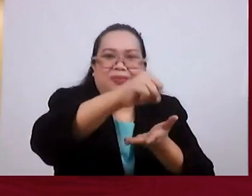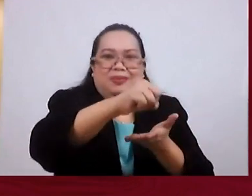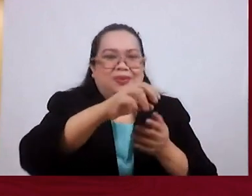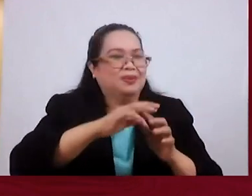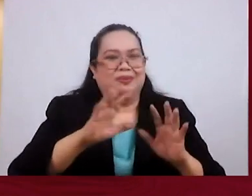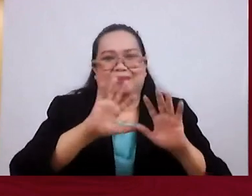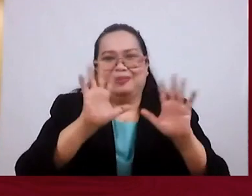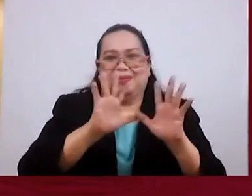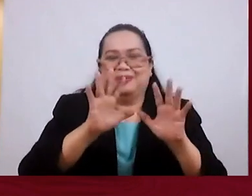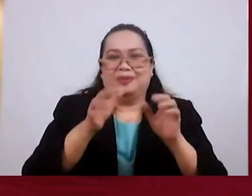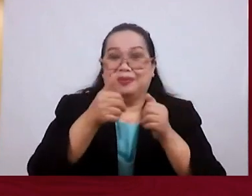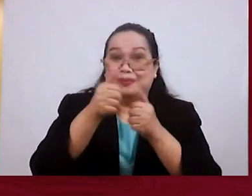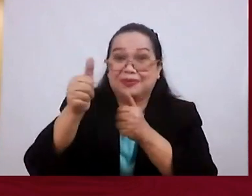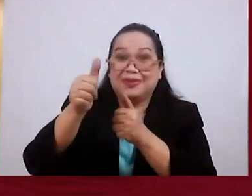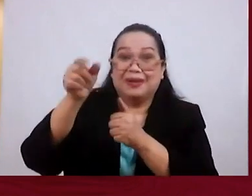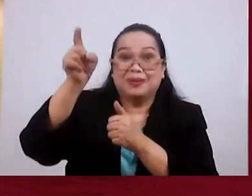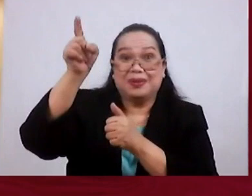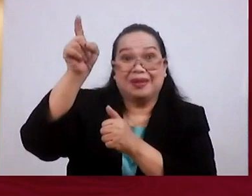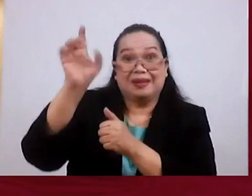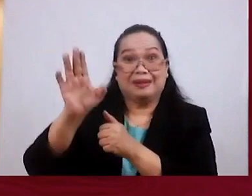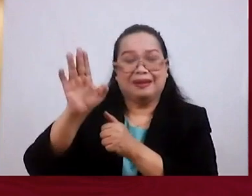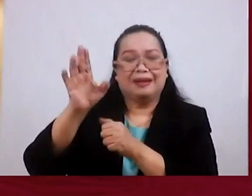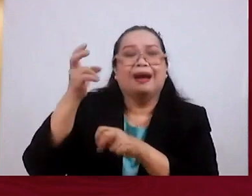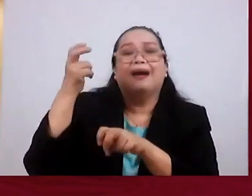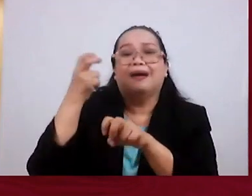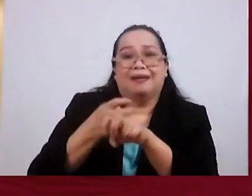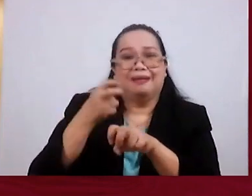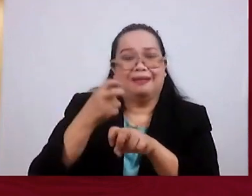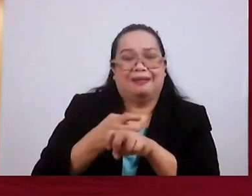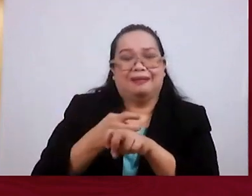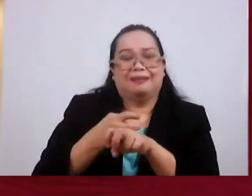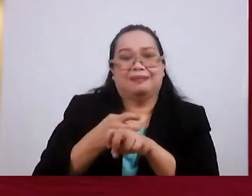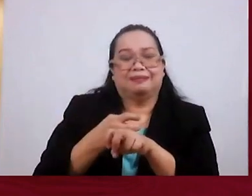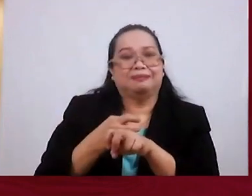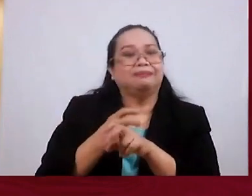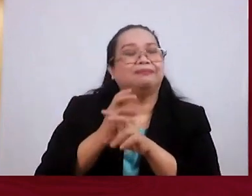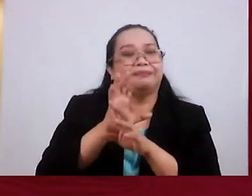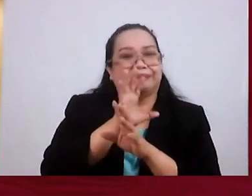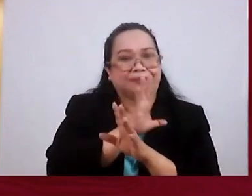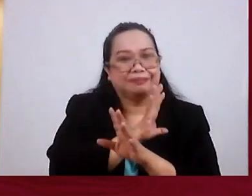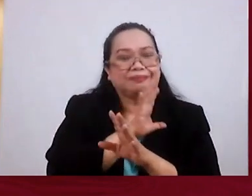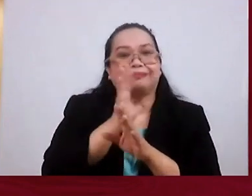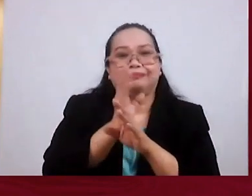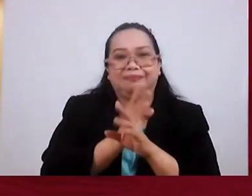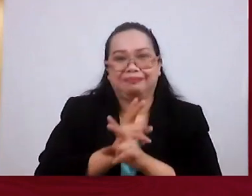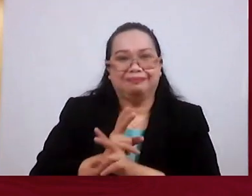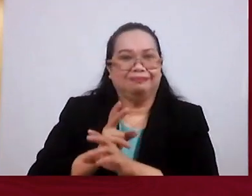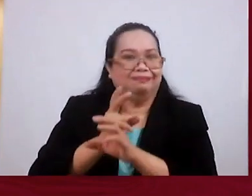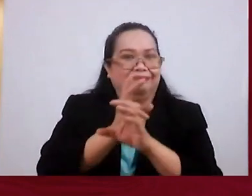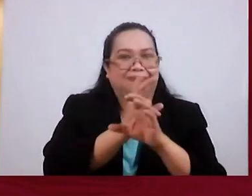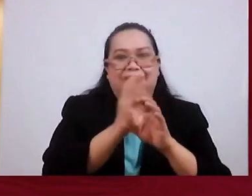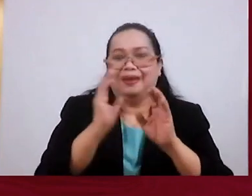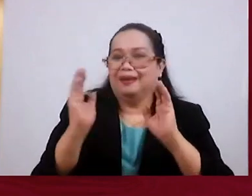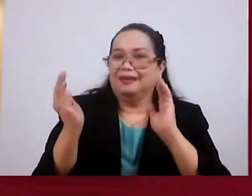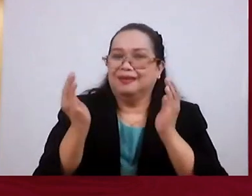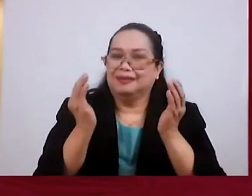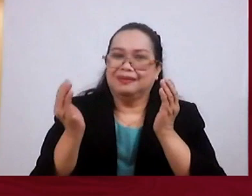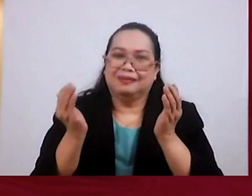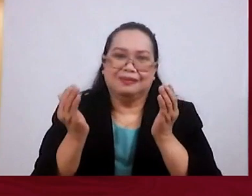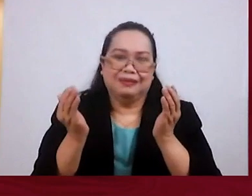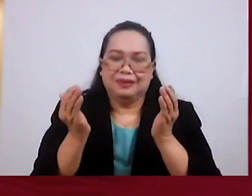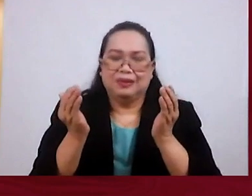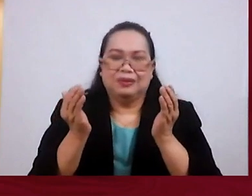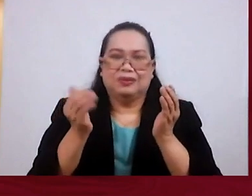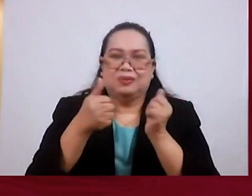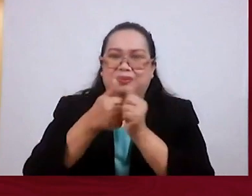following Christ seems Too hard Beware The consequences Of falling